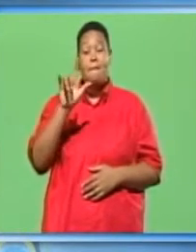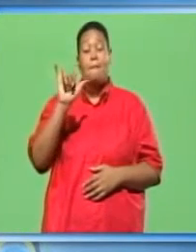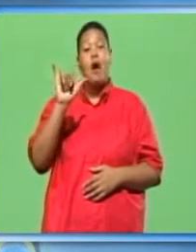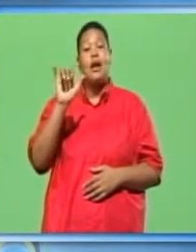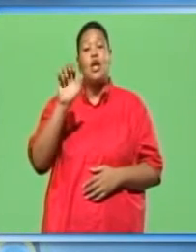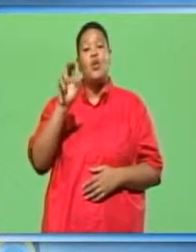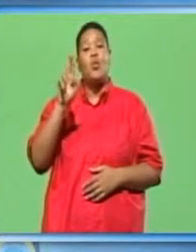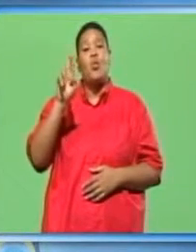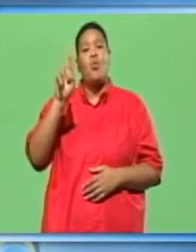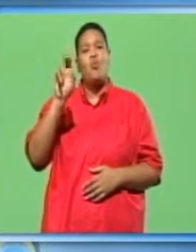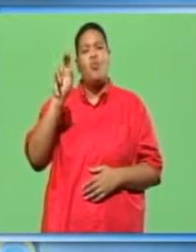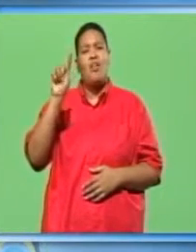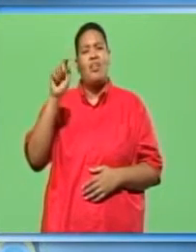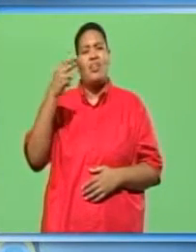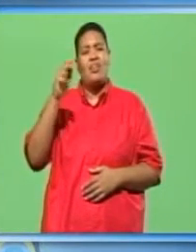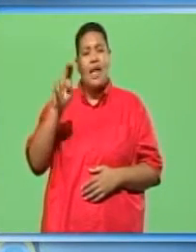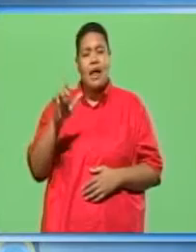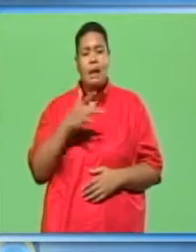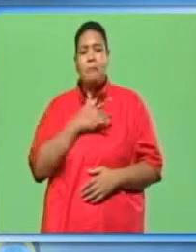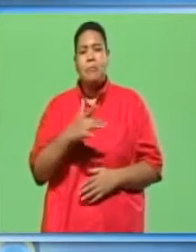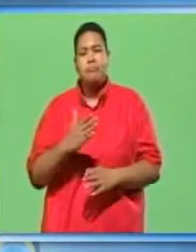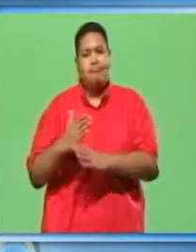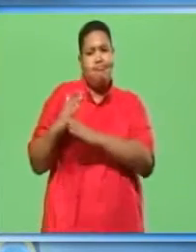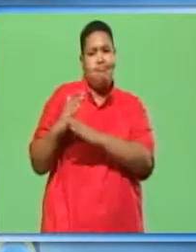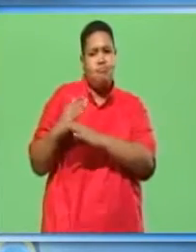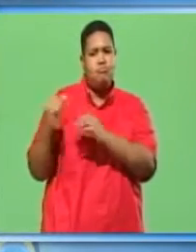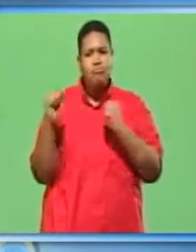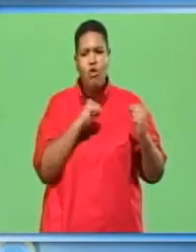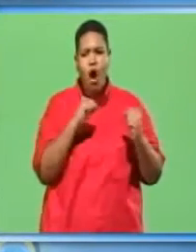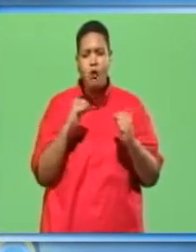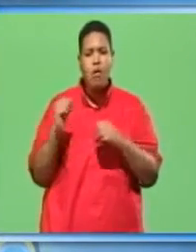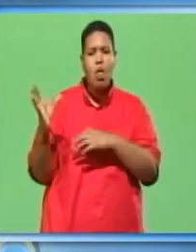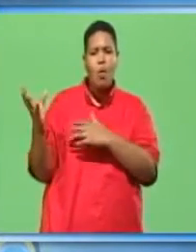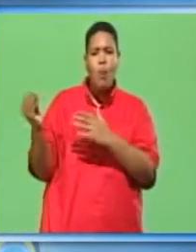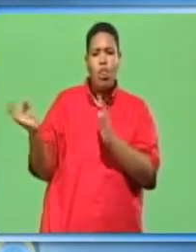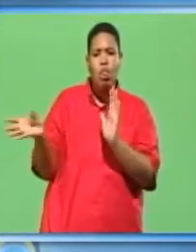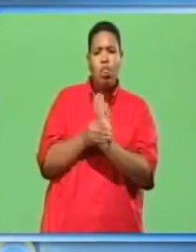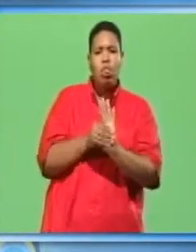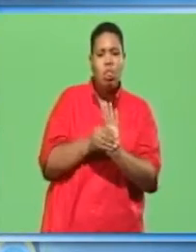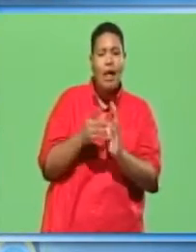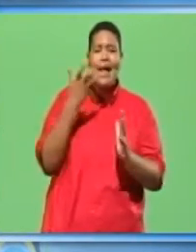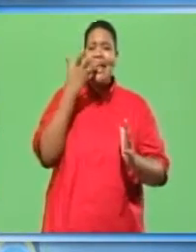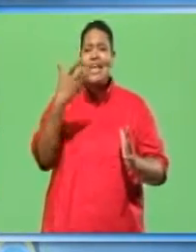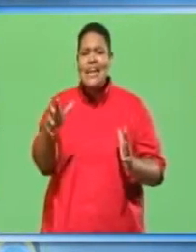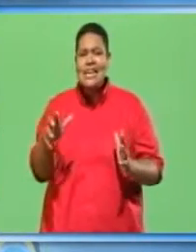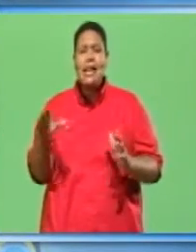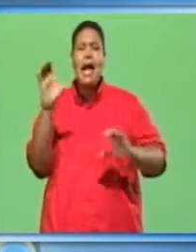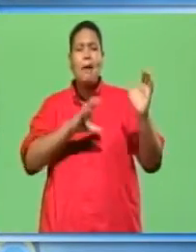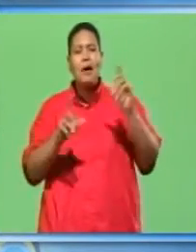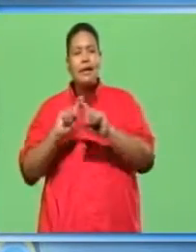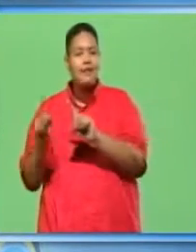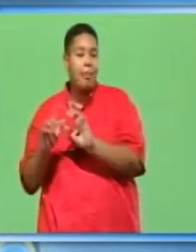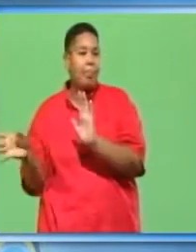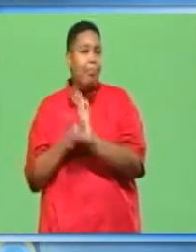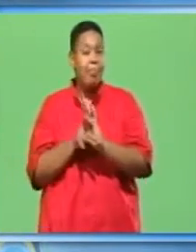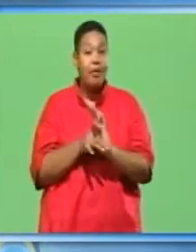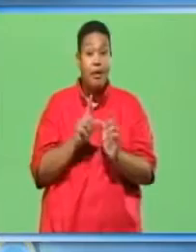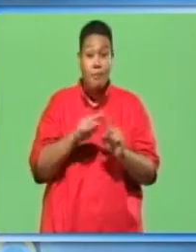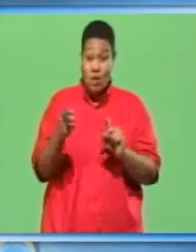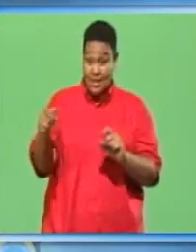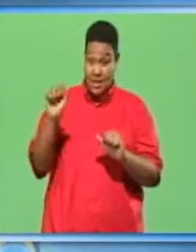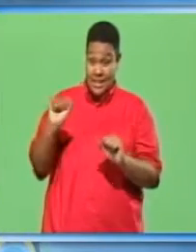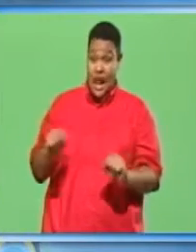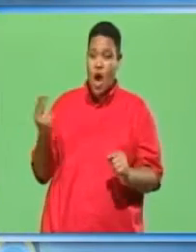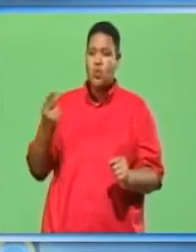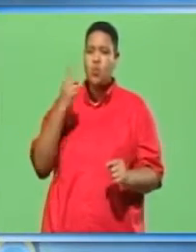Polyurethane is the finish most resistant to moisture, heat chemicals, and abrasions. However, its application has